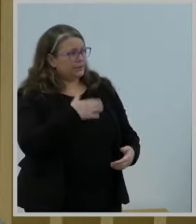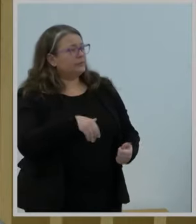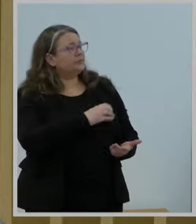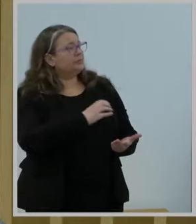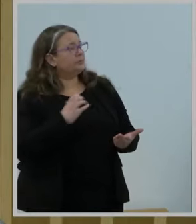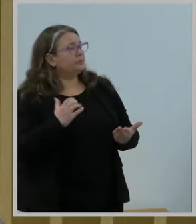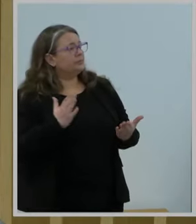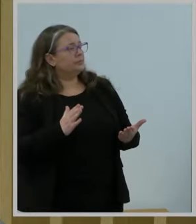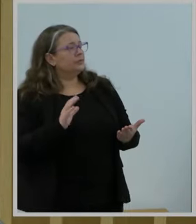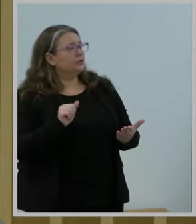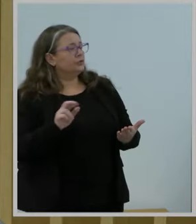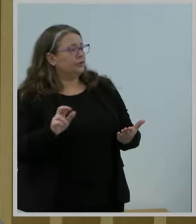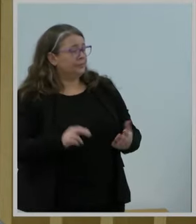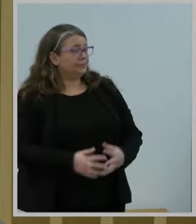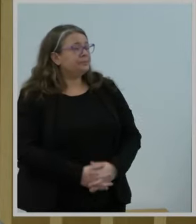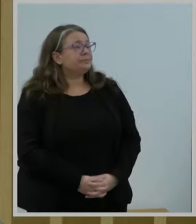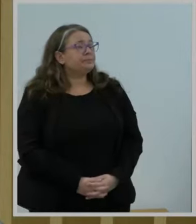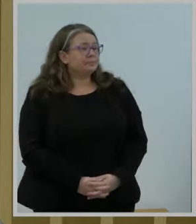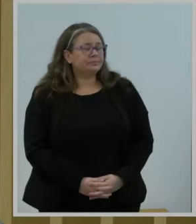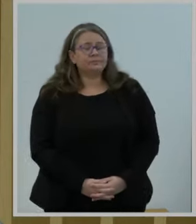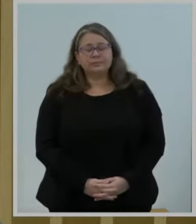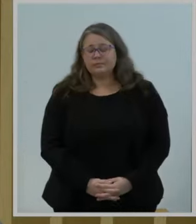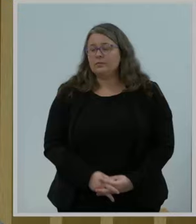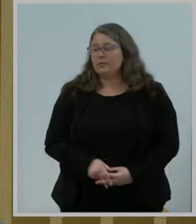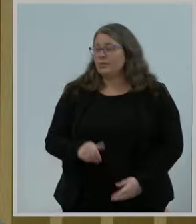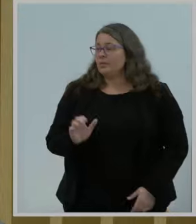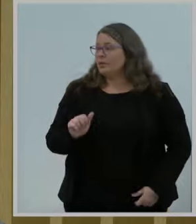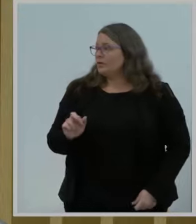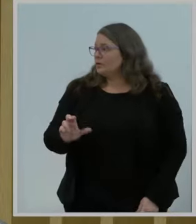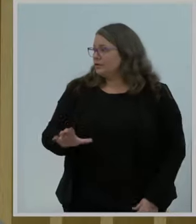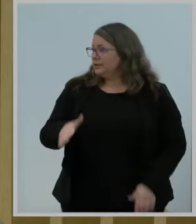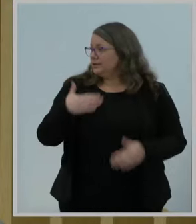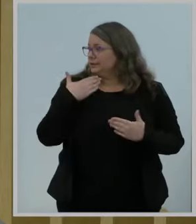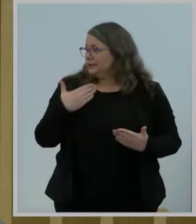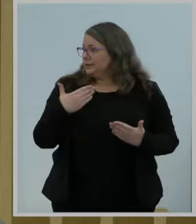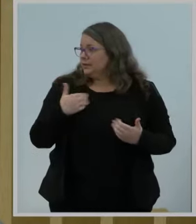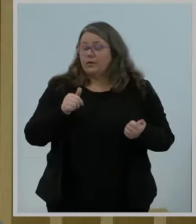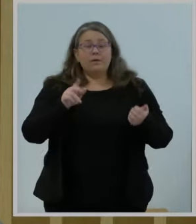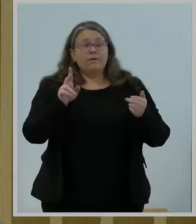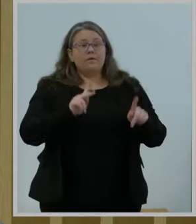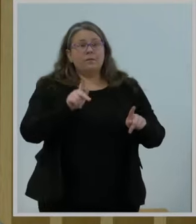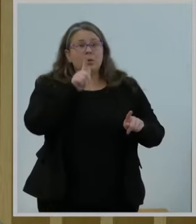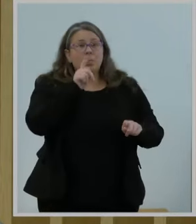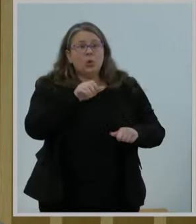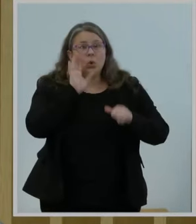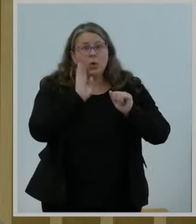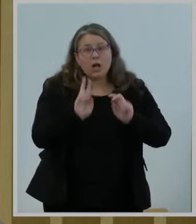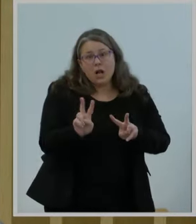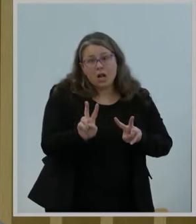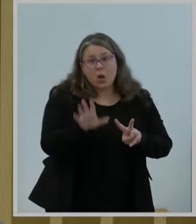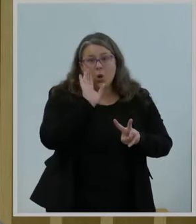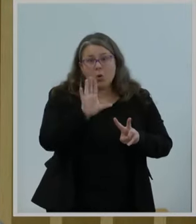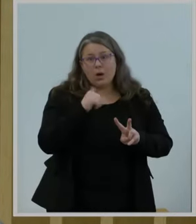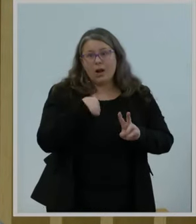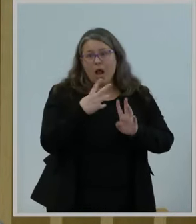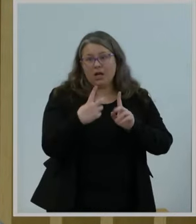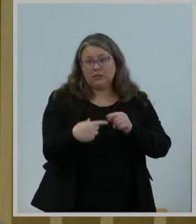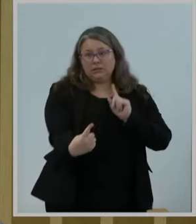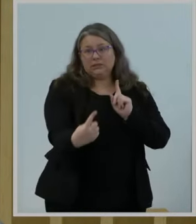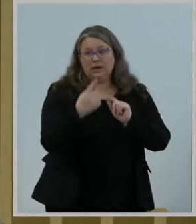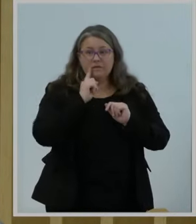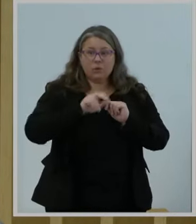Thanks. For those waiting with bated breath to see if I'm going to dissent for a third time in a row,